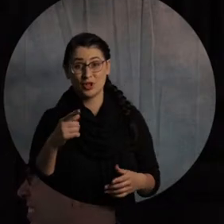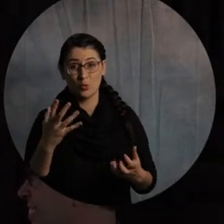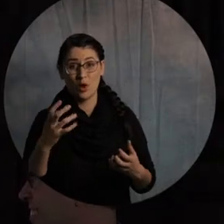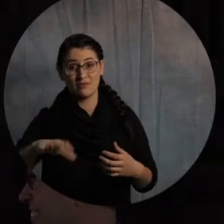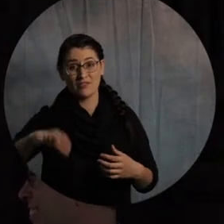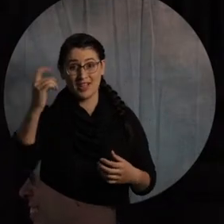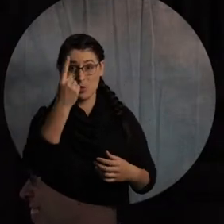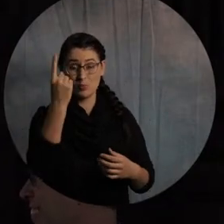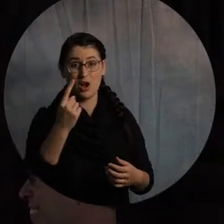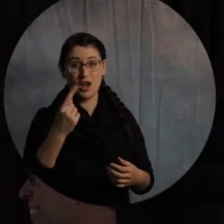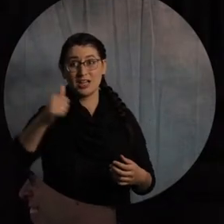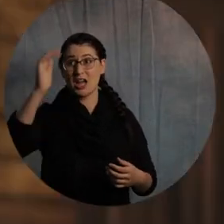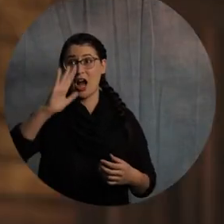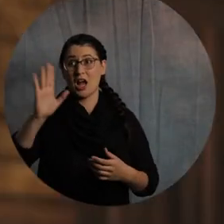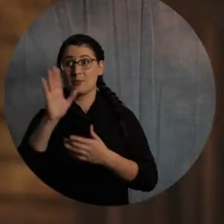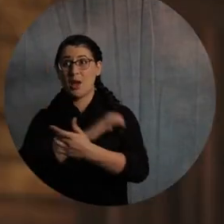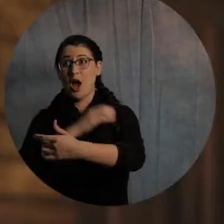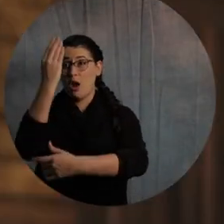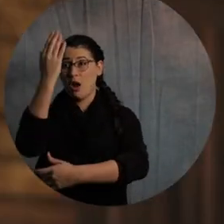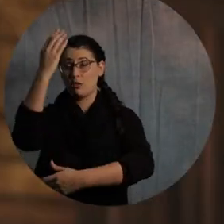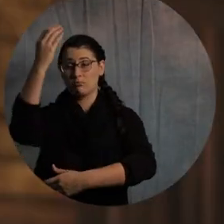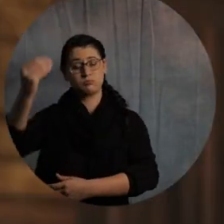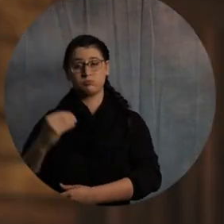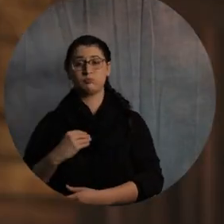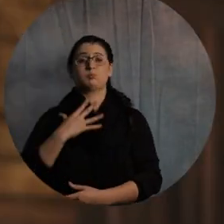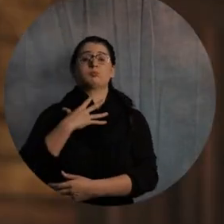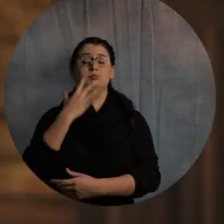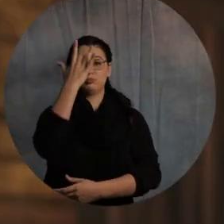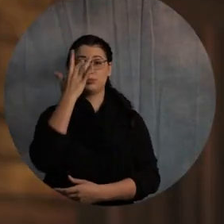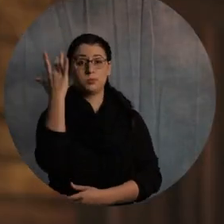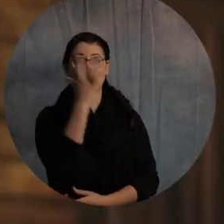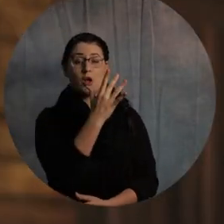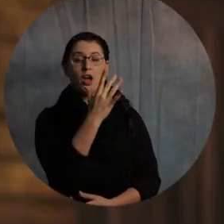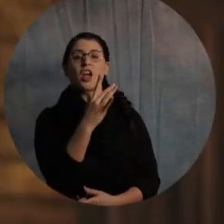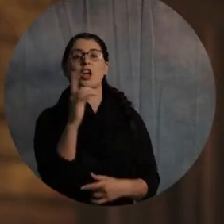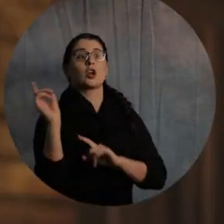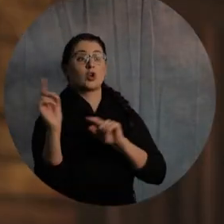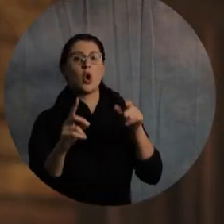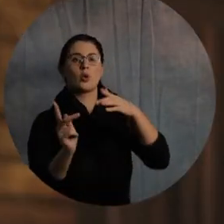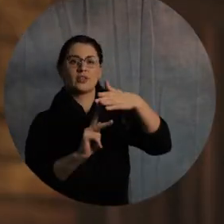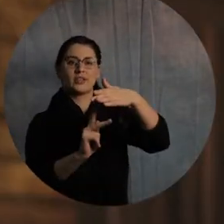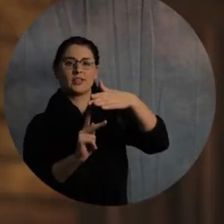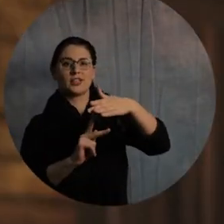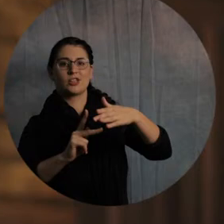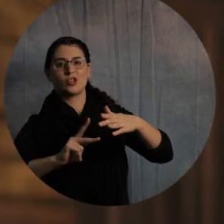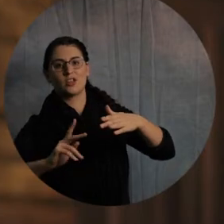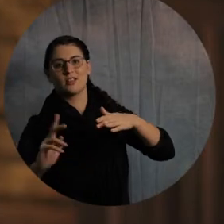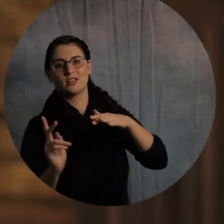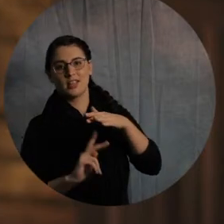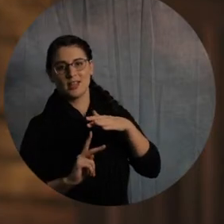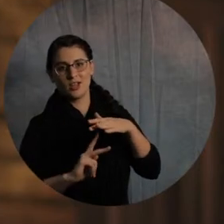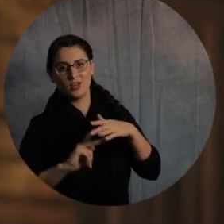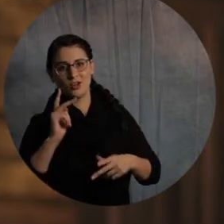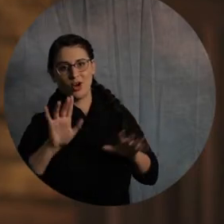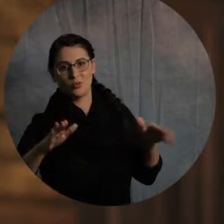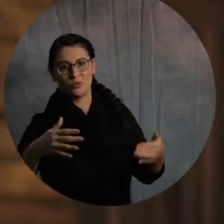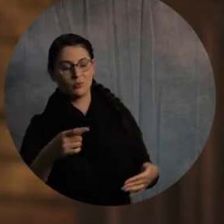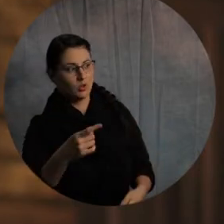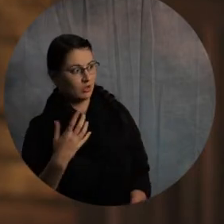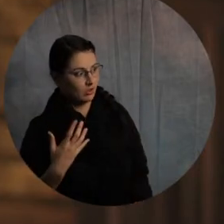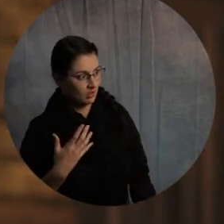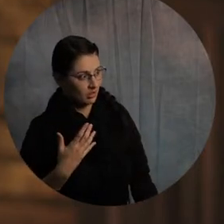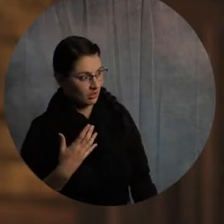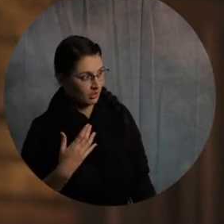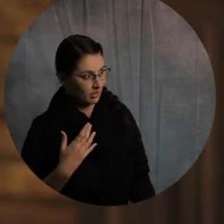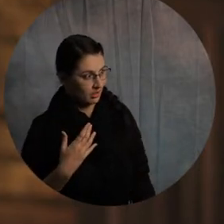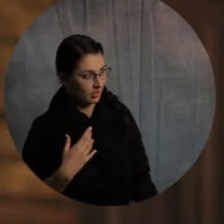preschoolers. I walked in there. was like, Chris was preaching. I slipped into preschool. I was like three minutes. I was like, I'm out. I'm good. I can't take it, man.